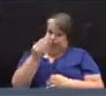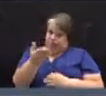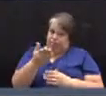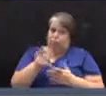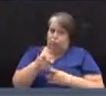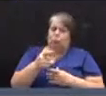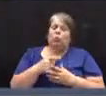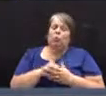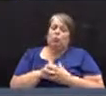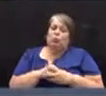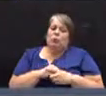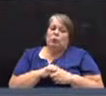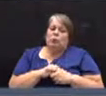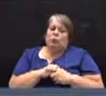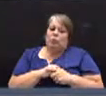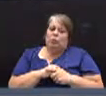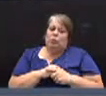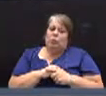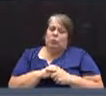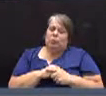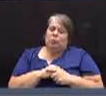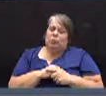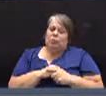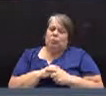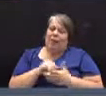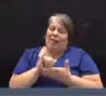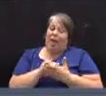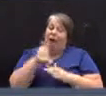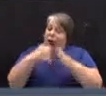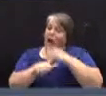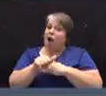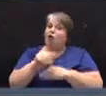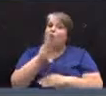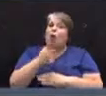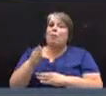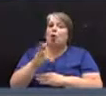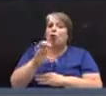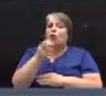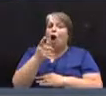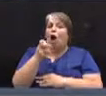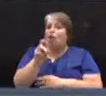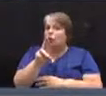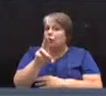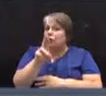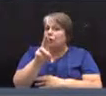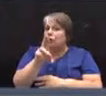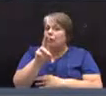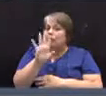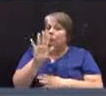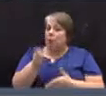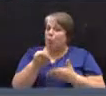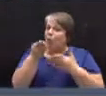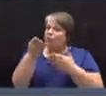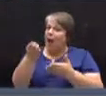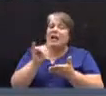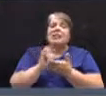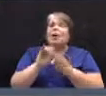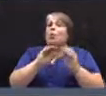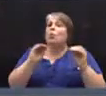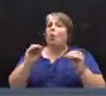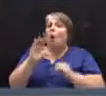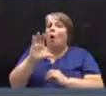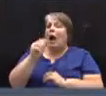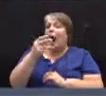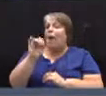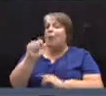specifically under our charter, the Brattleboro Charter, it provides that no capital